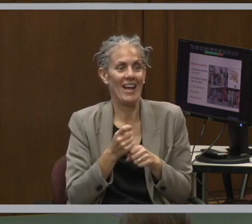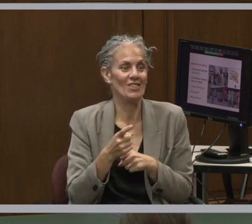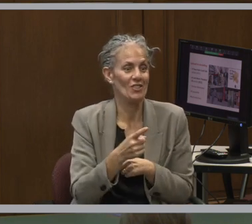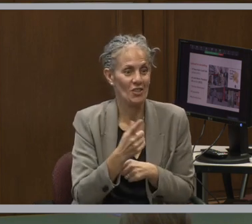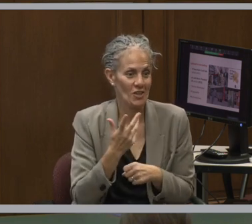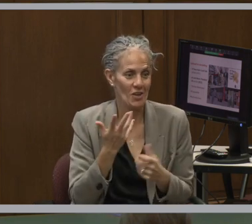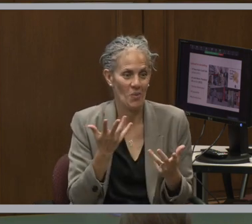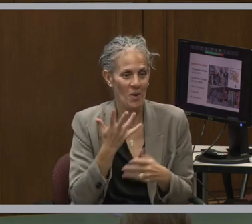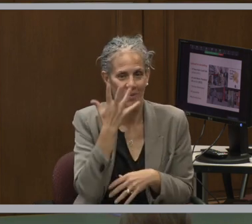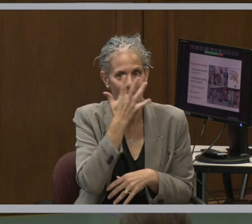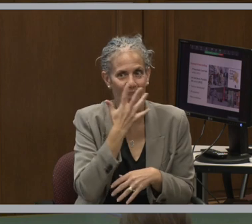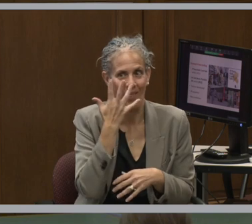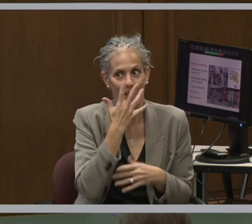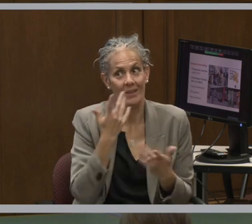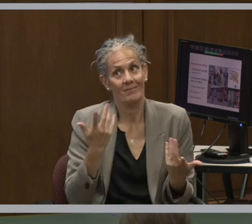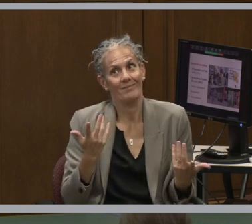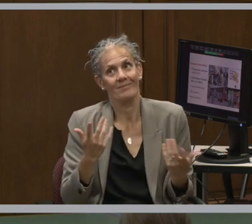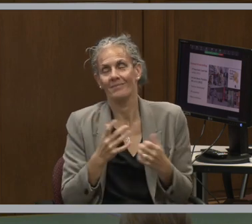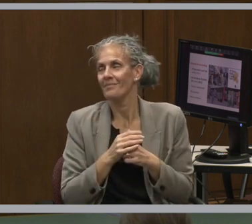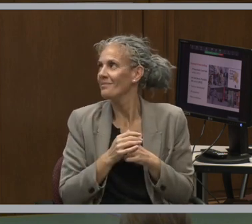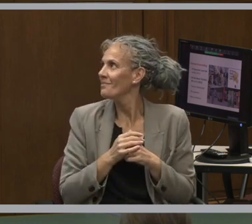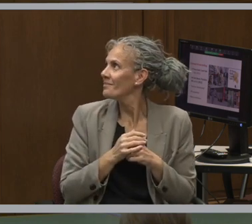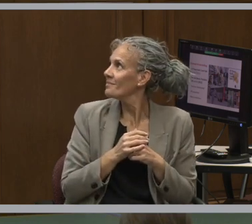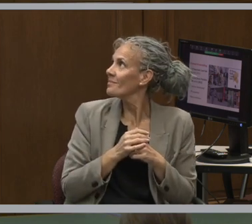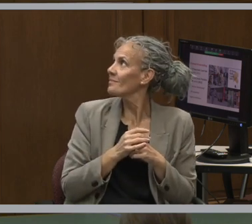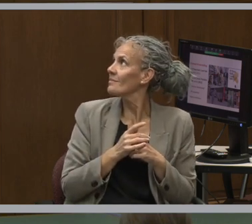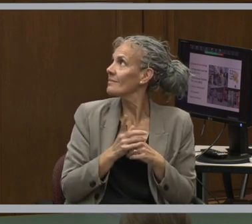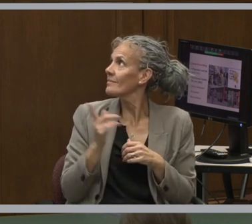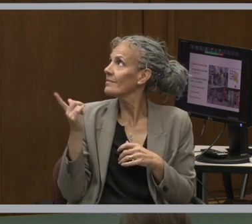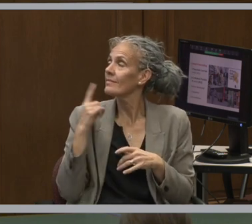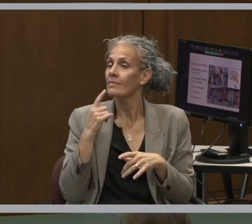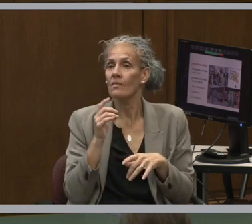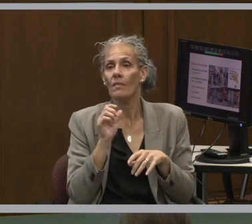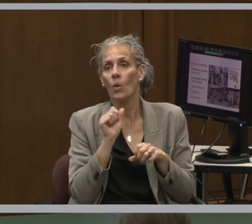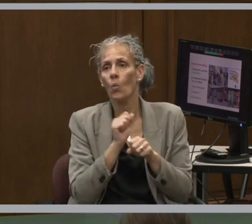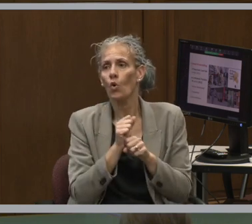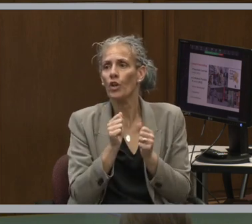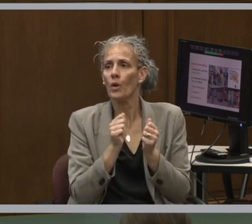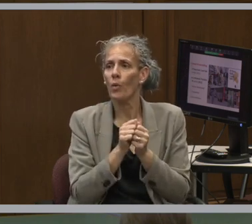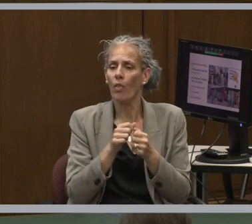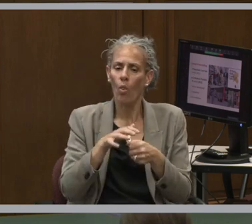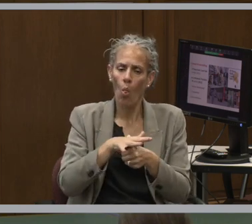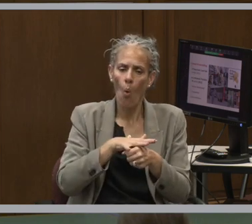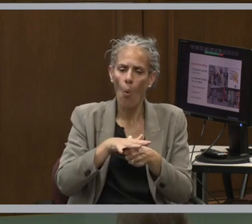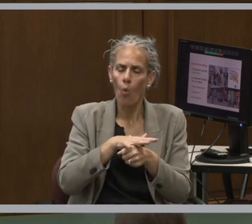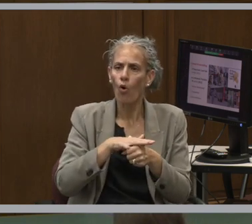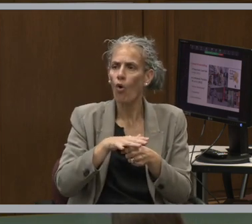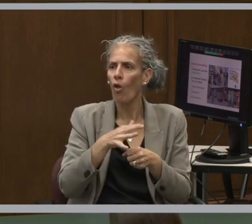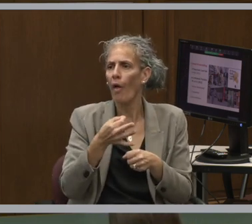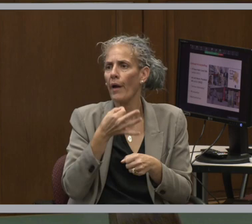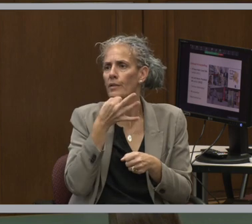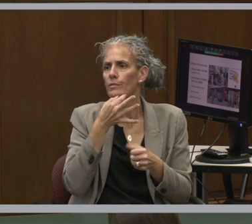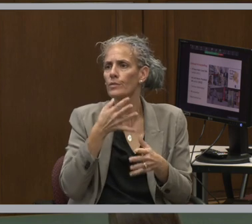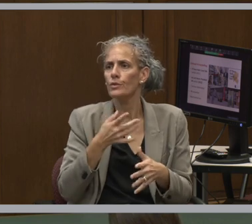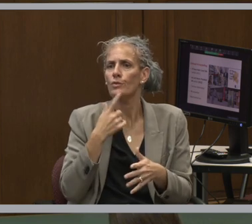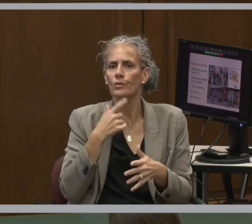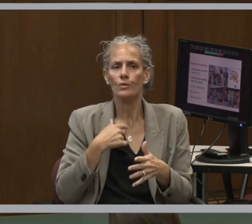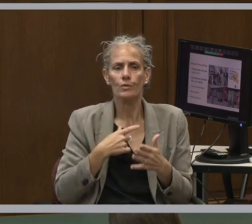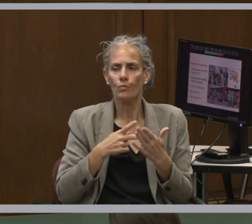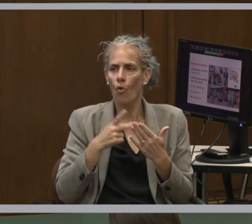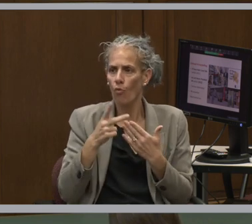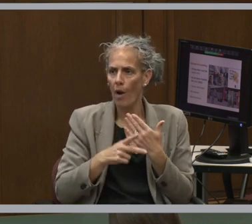This is a great example of working with our sort of local experts. Our international programming department